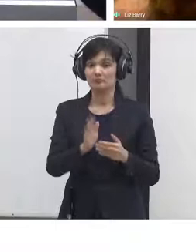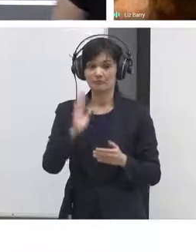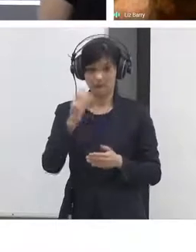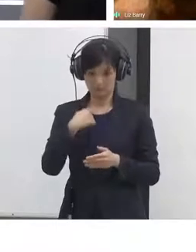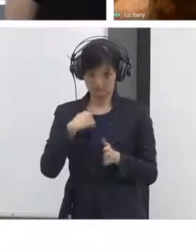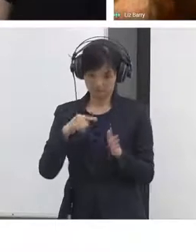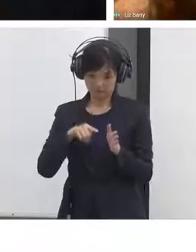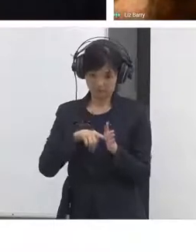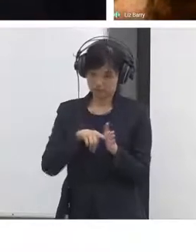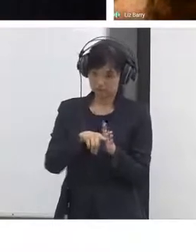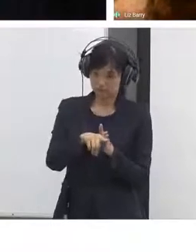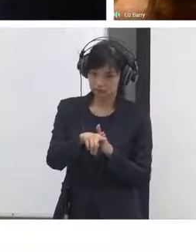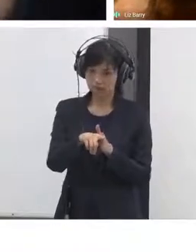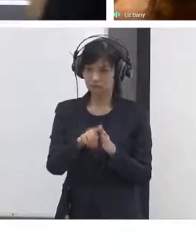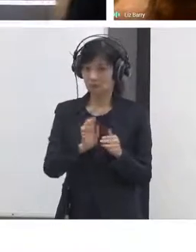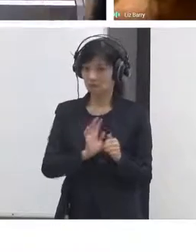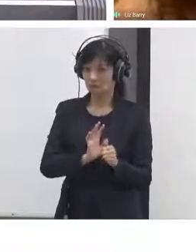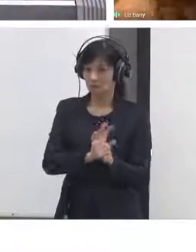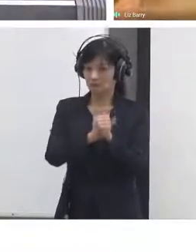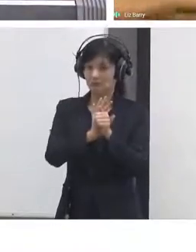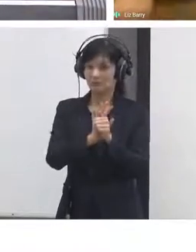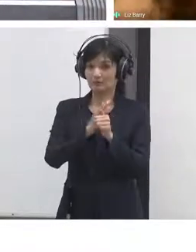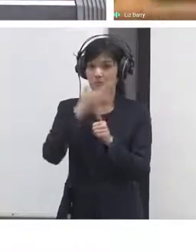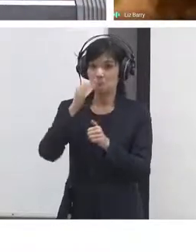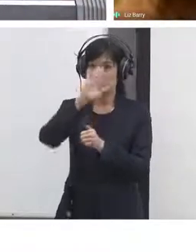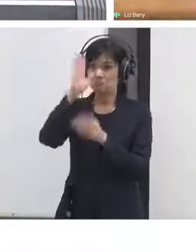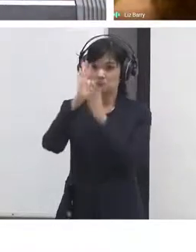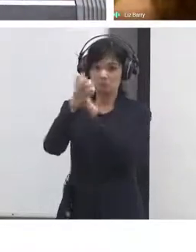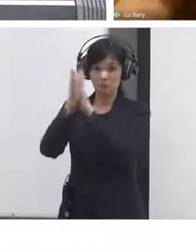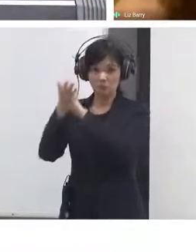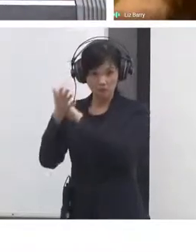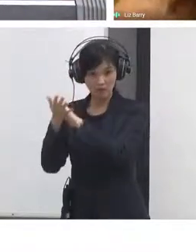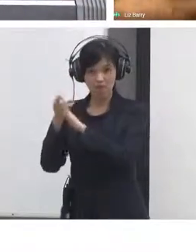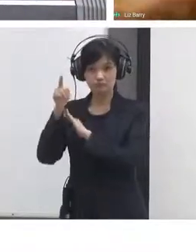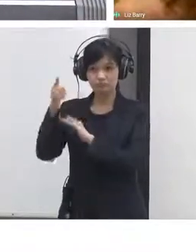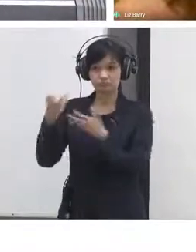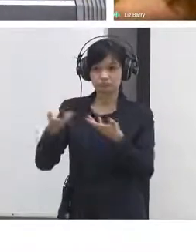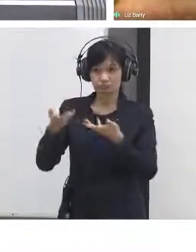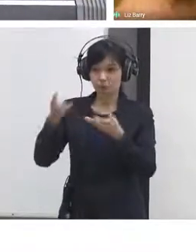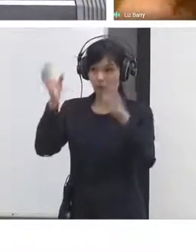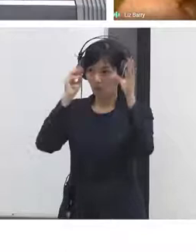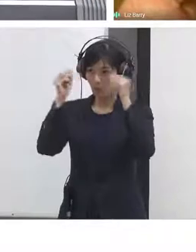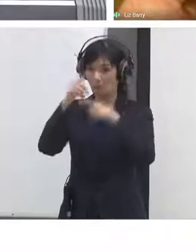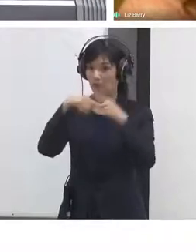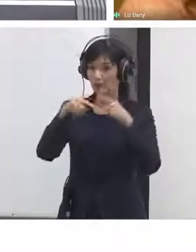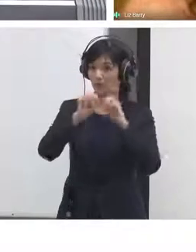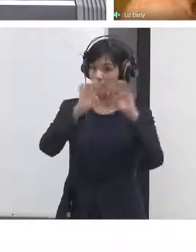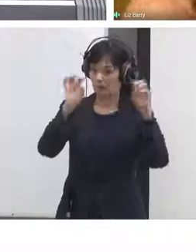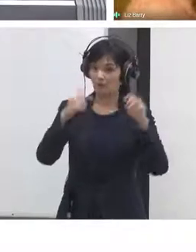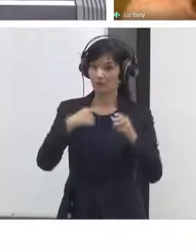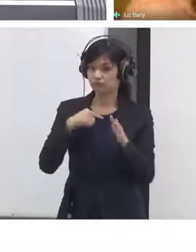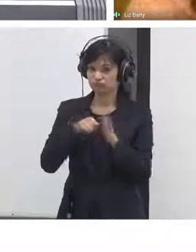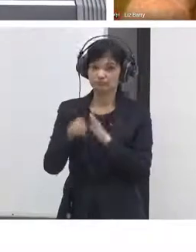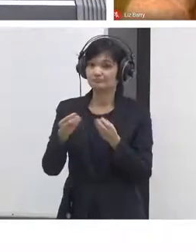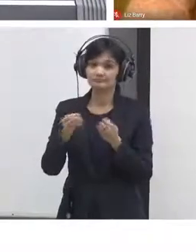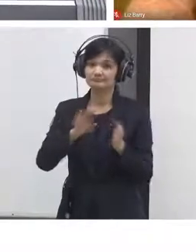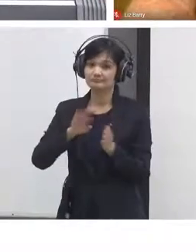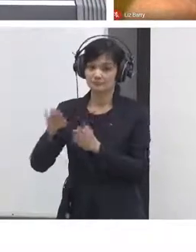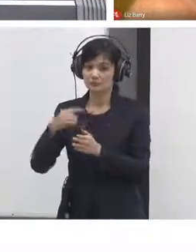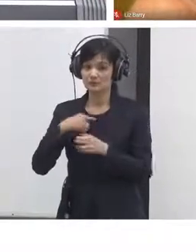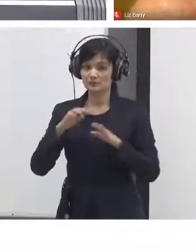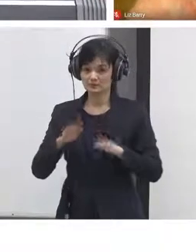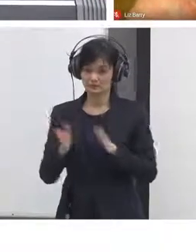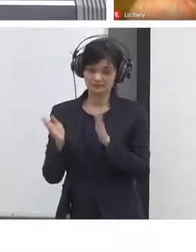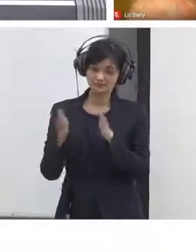climate change I still focus on old fashioned pollution and facilitation for democracy okay